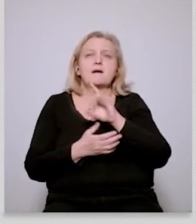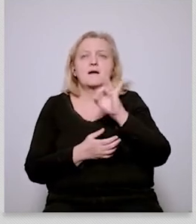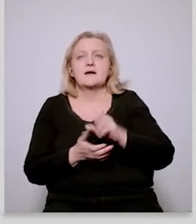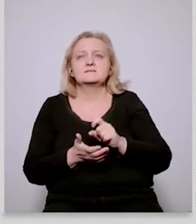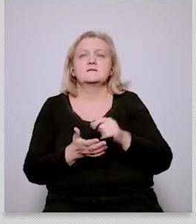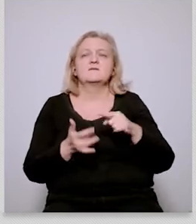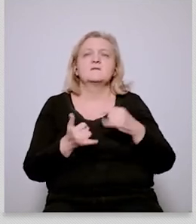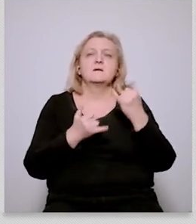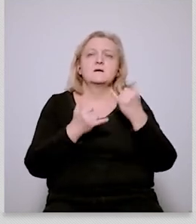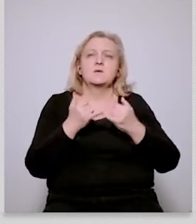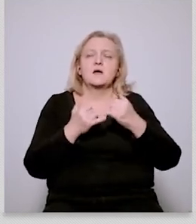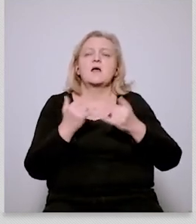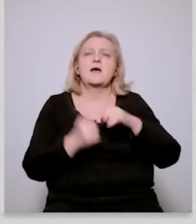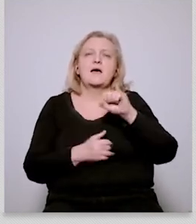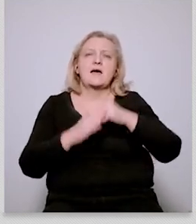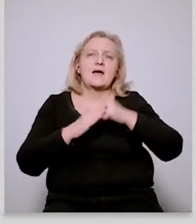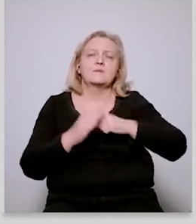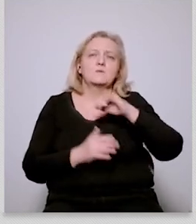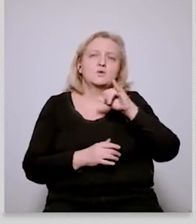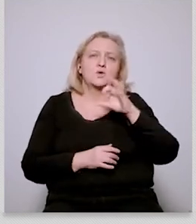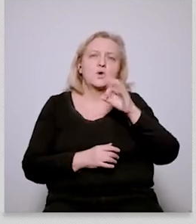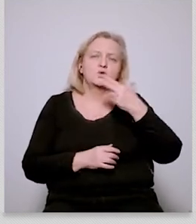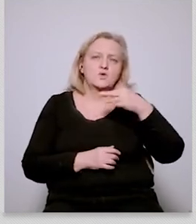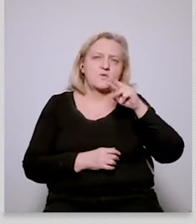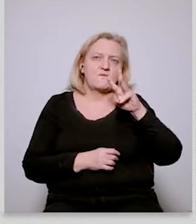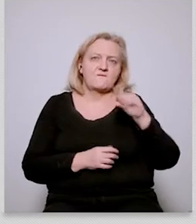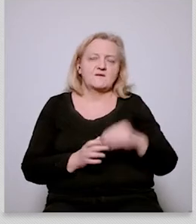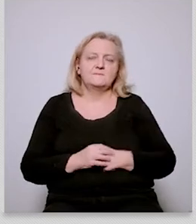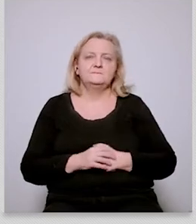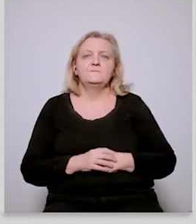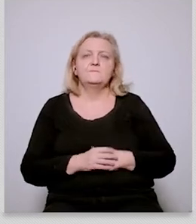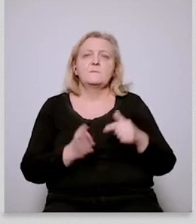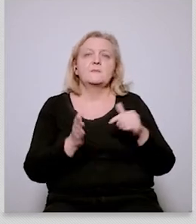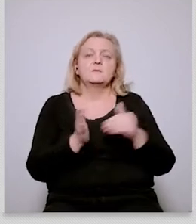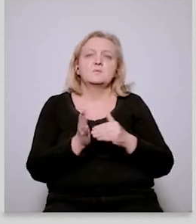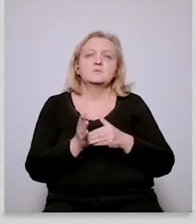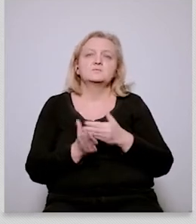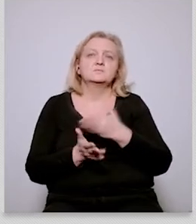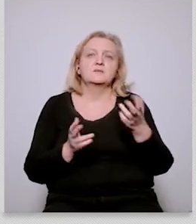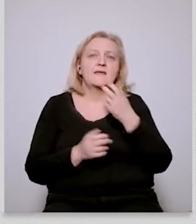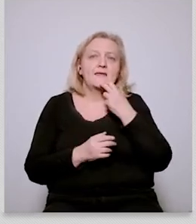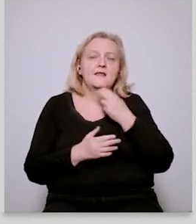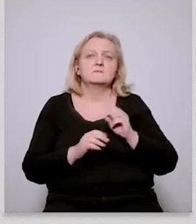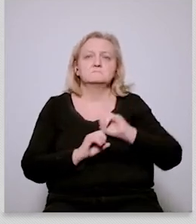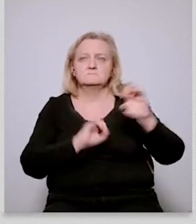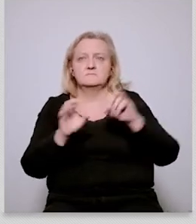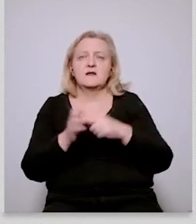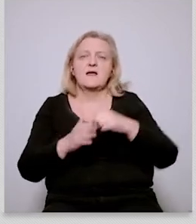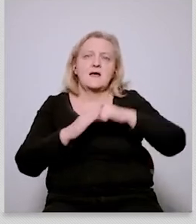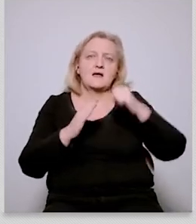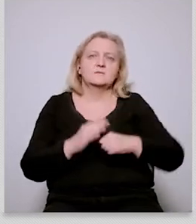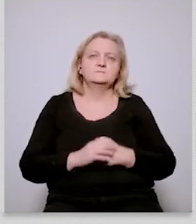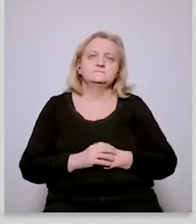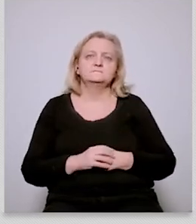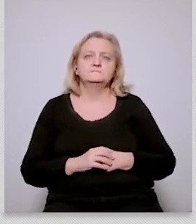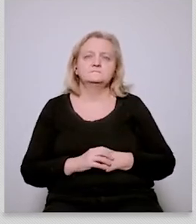our indigenous nuclear power plants um but i think this sovereignty this debate has been very much skewed and has